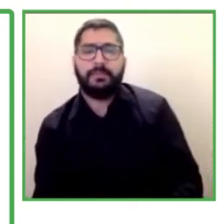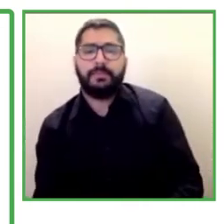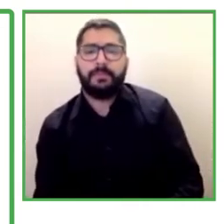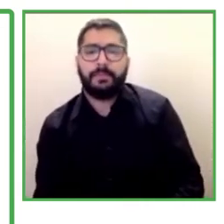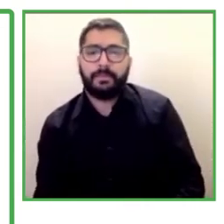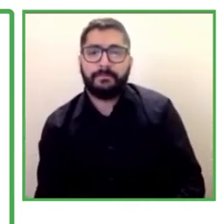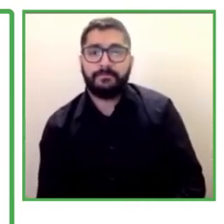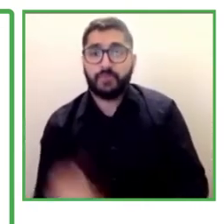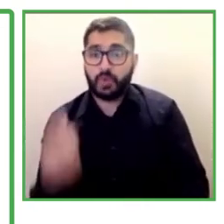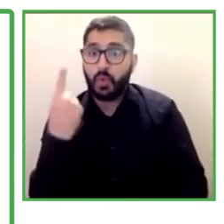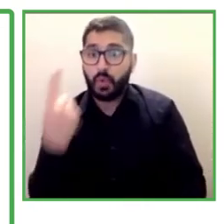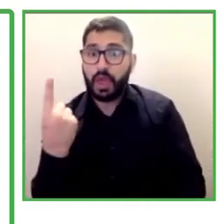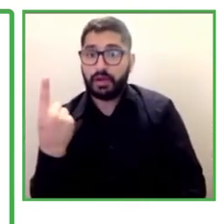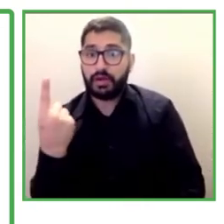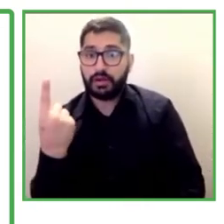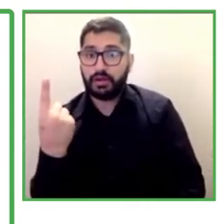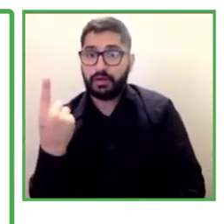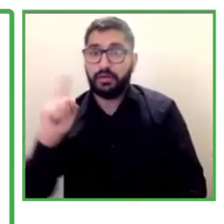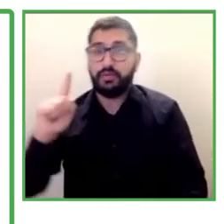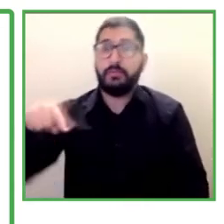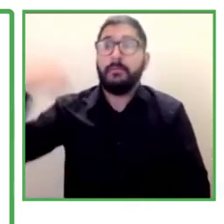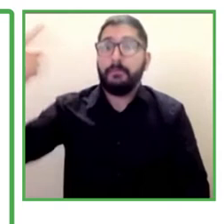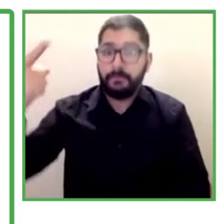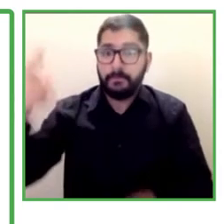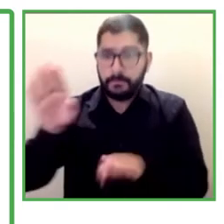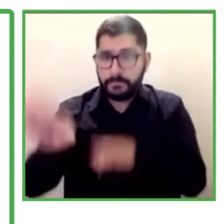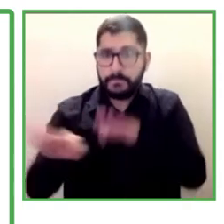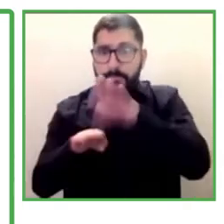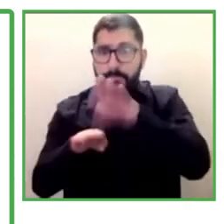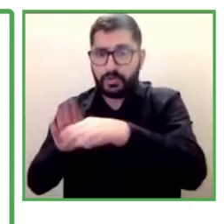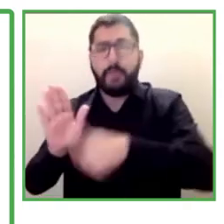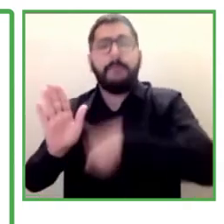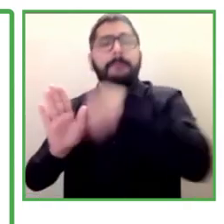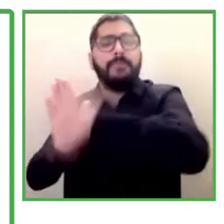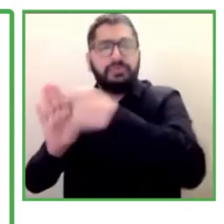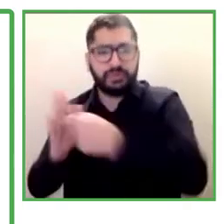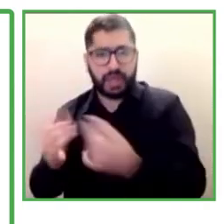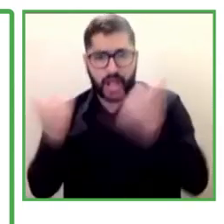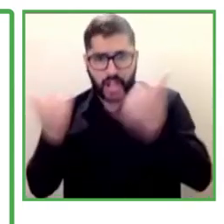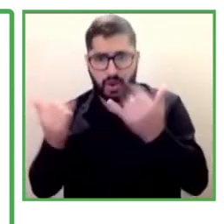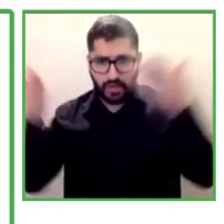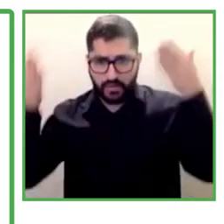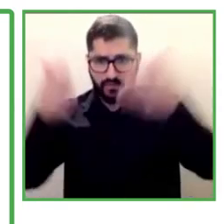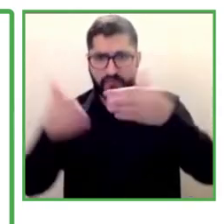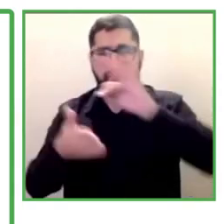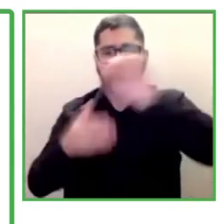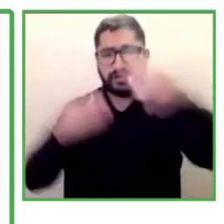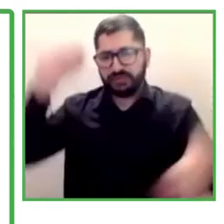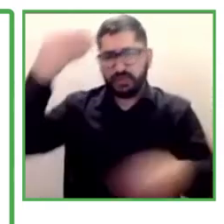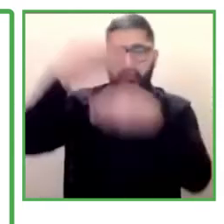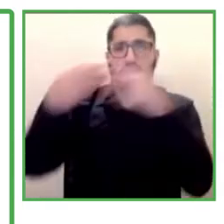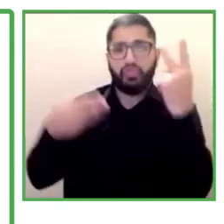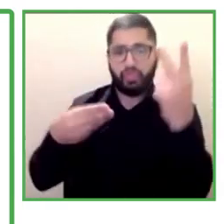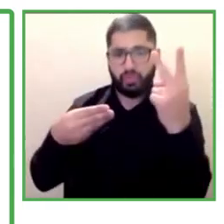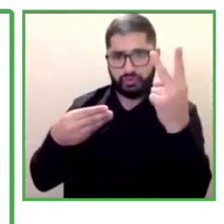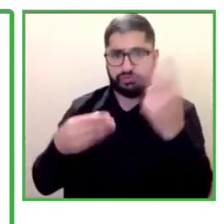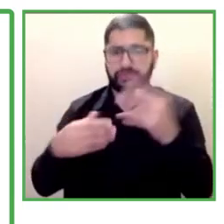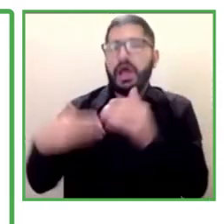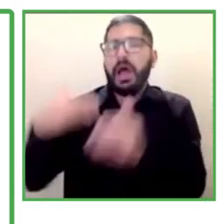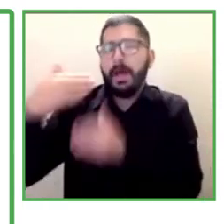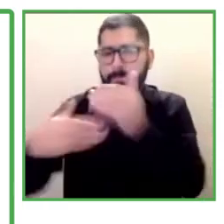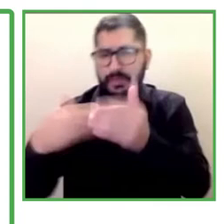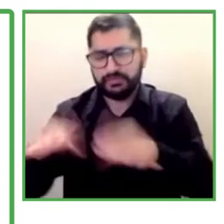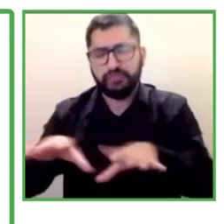What are the next steps? What we want to continue with this phase of accompanying and